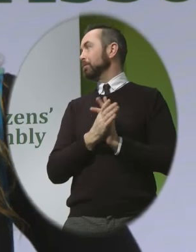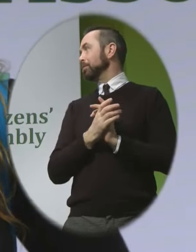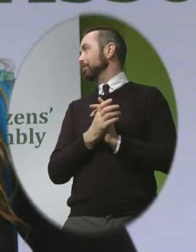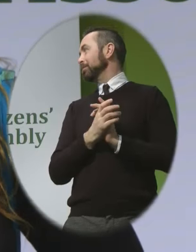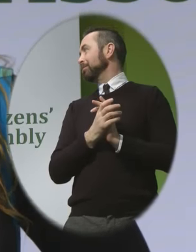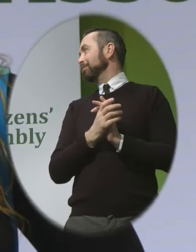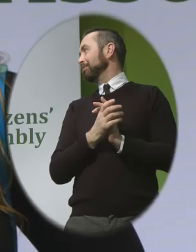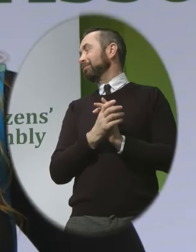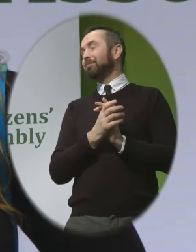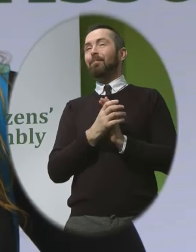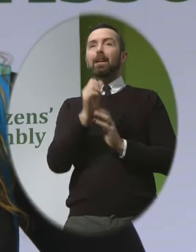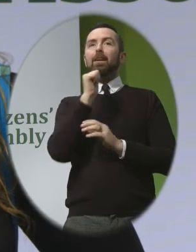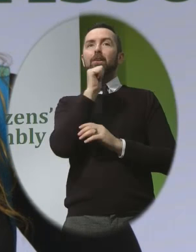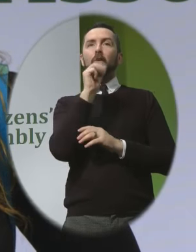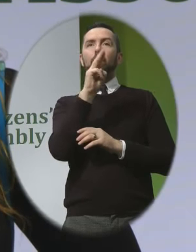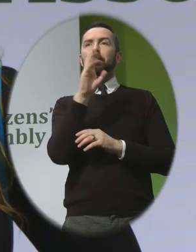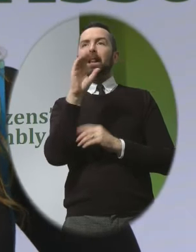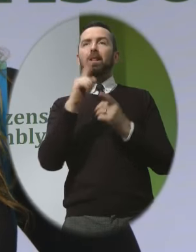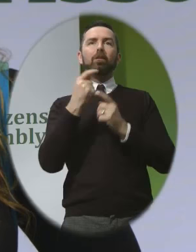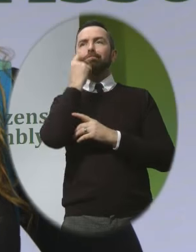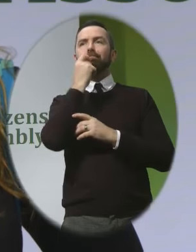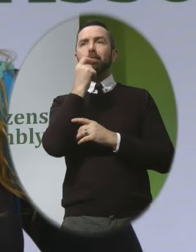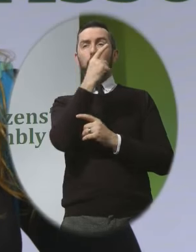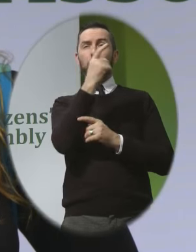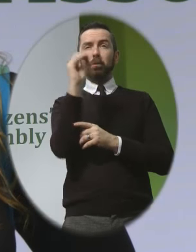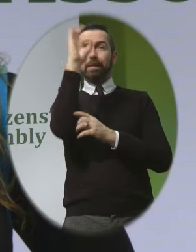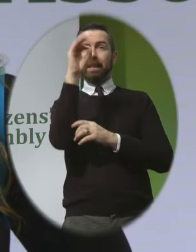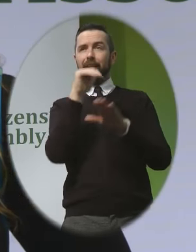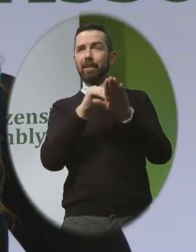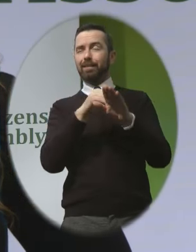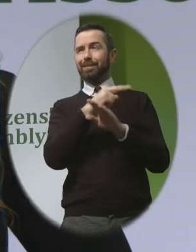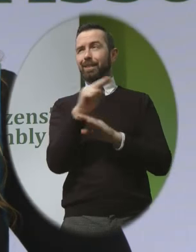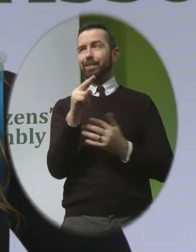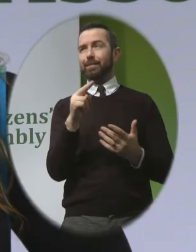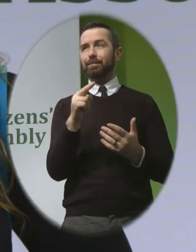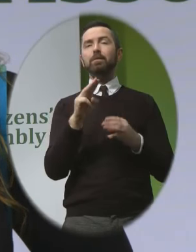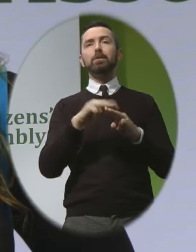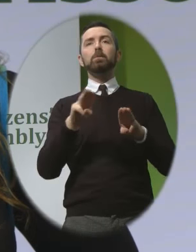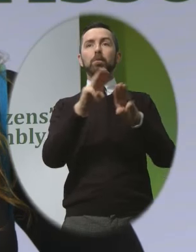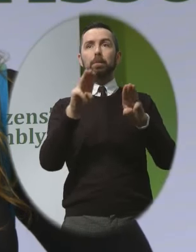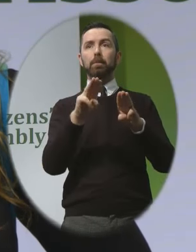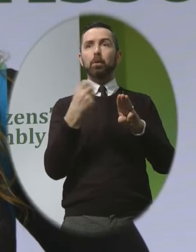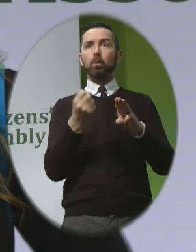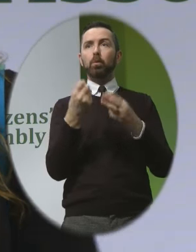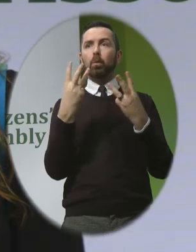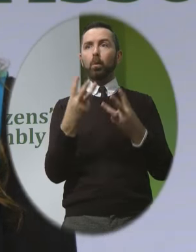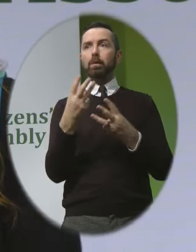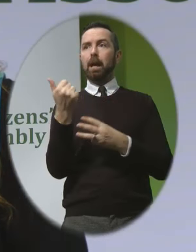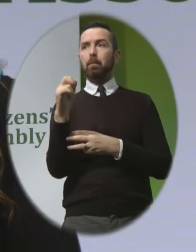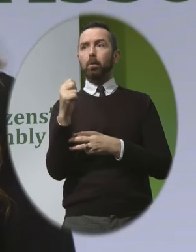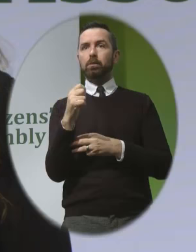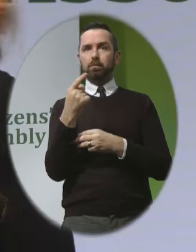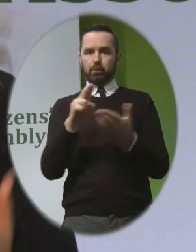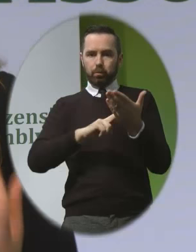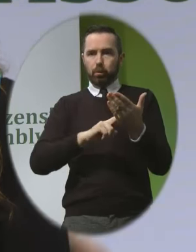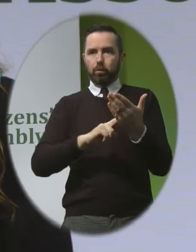no contraception is 100% effective the majority of those who are seeking abortion access were using contraception we